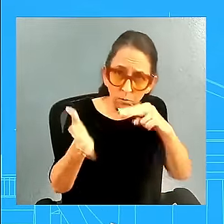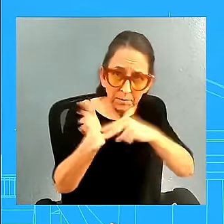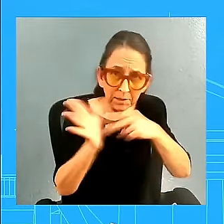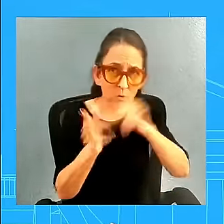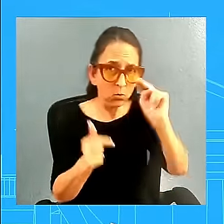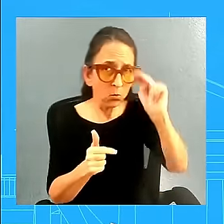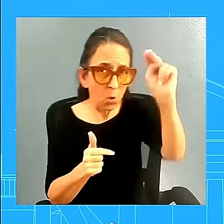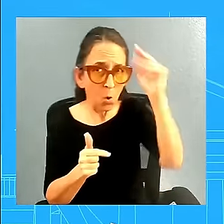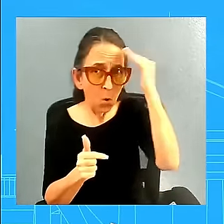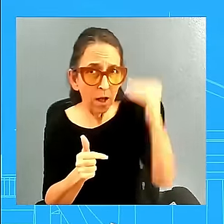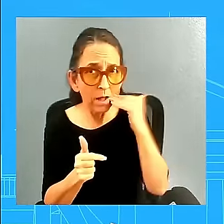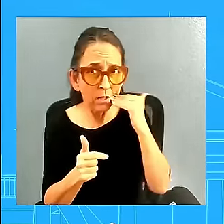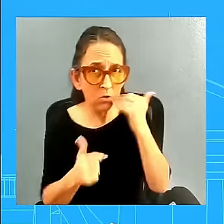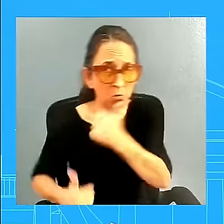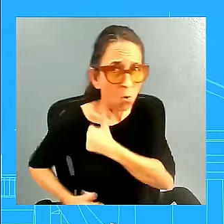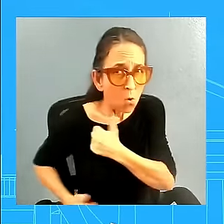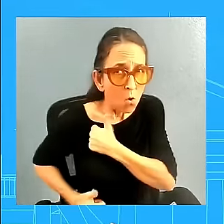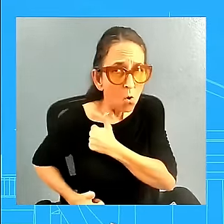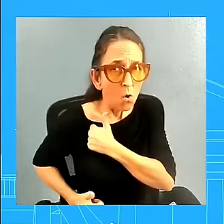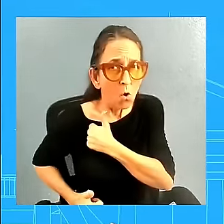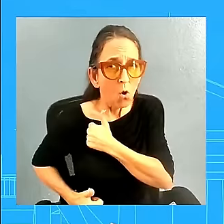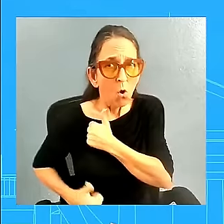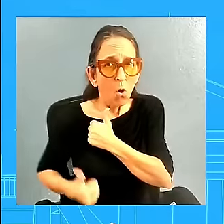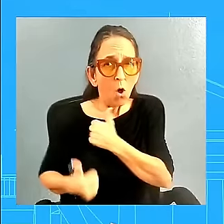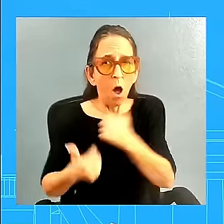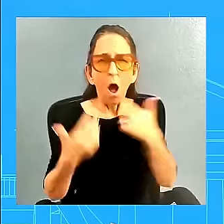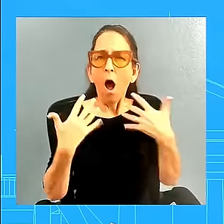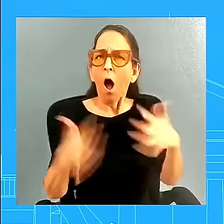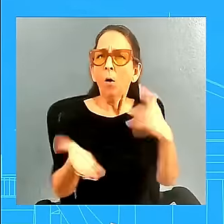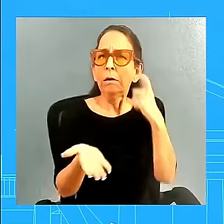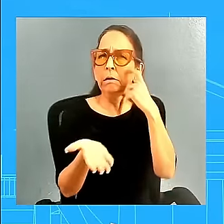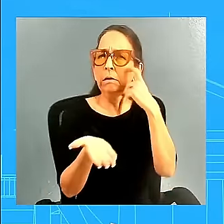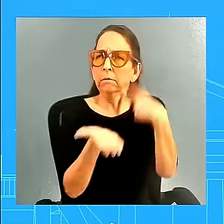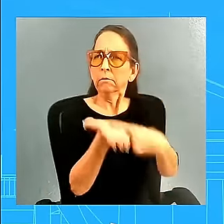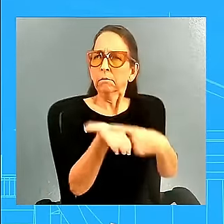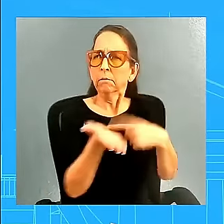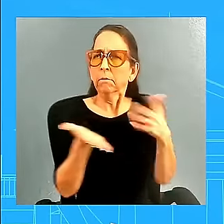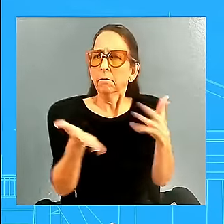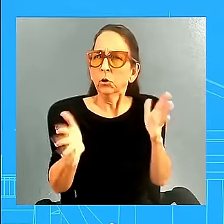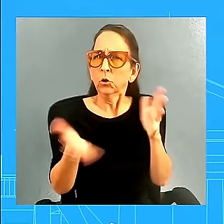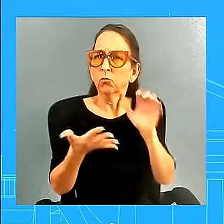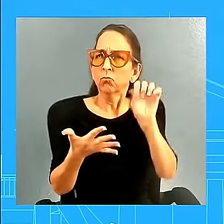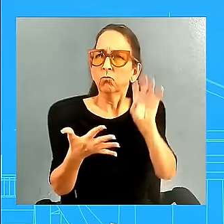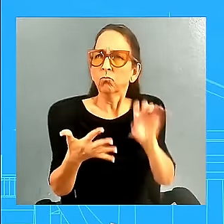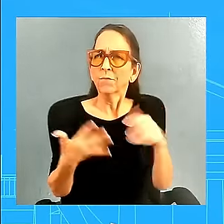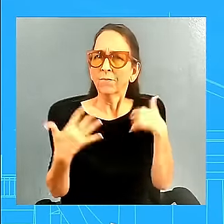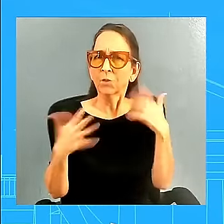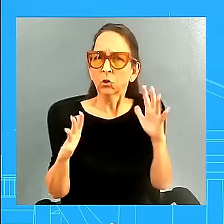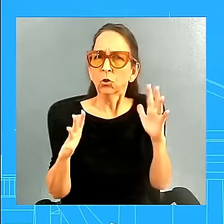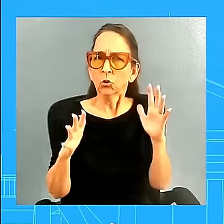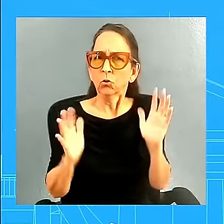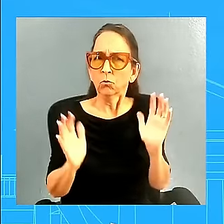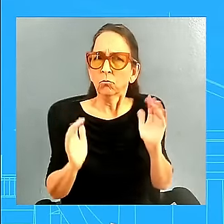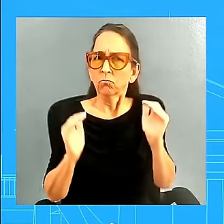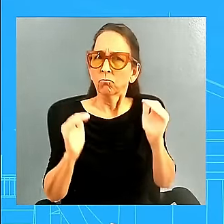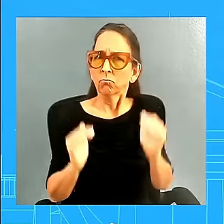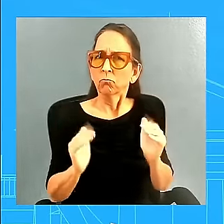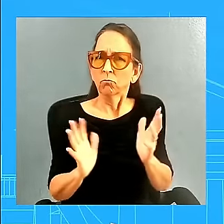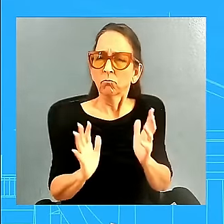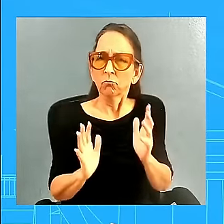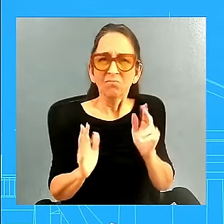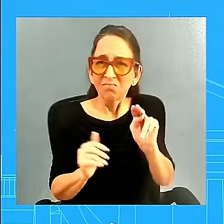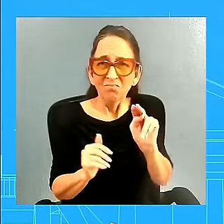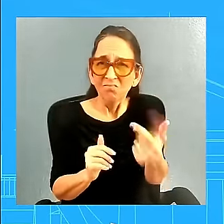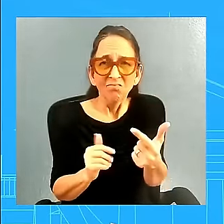intelligence of what we're seeing. And I think you can see similarities between what I said